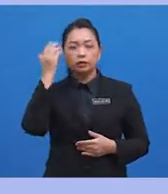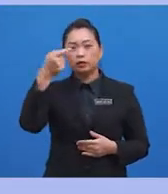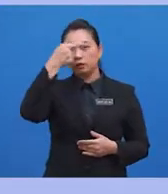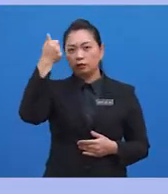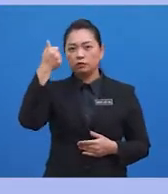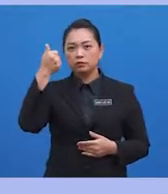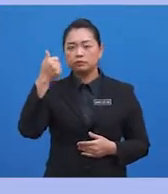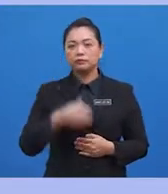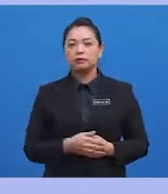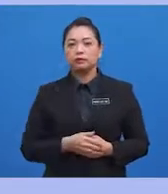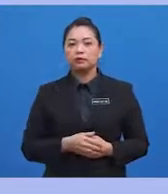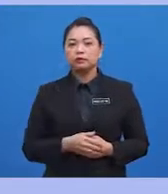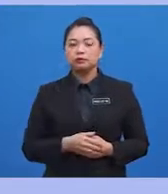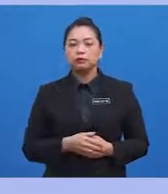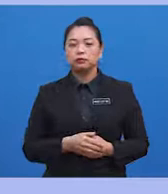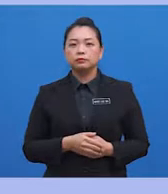and premature death.